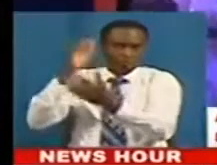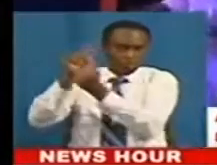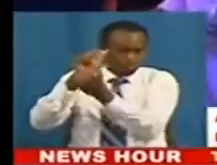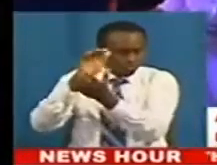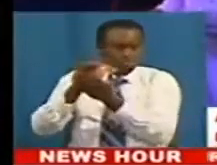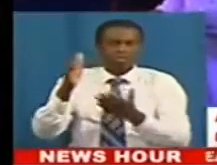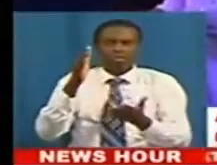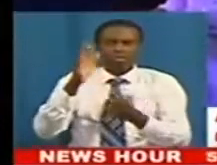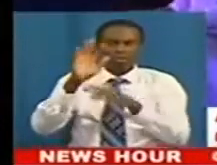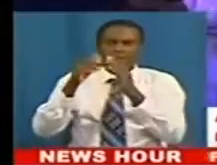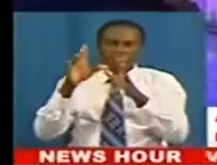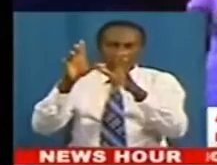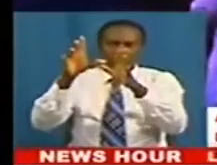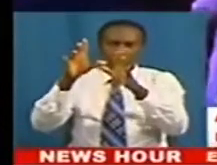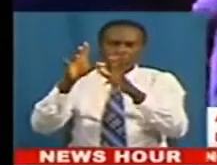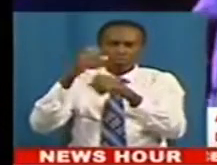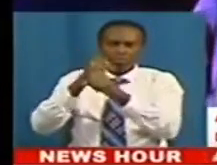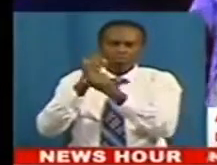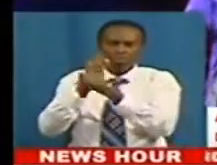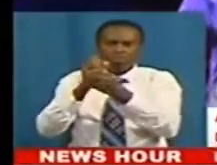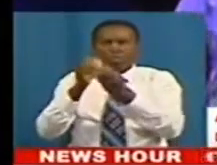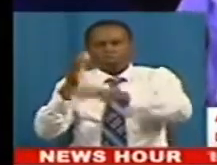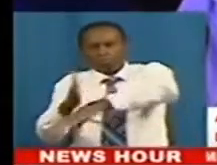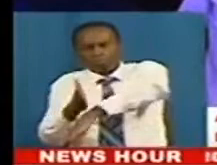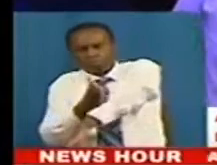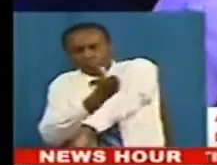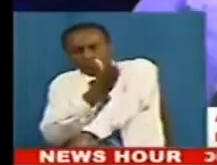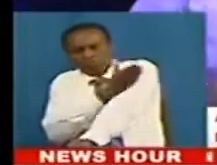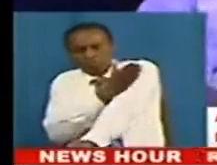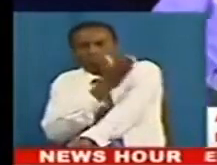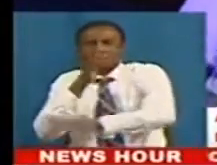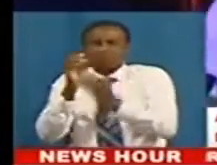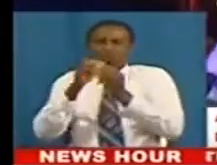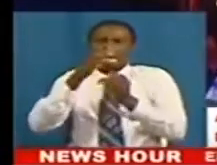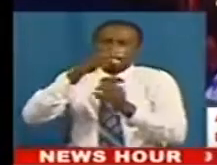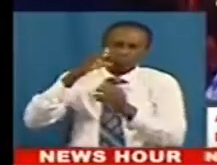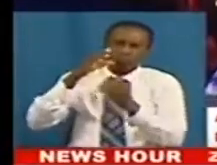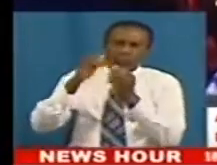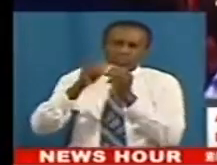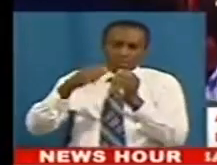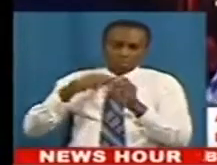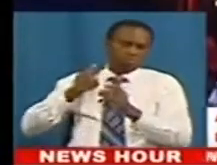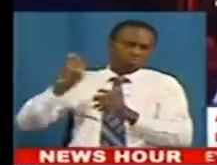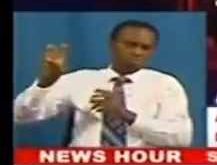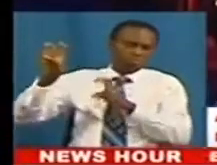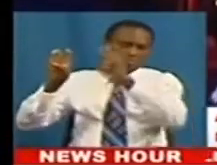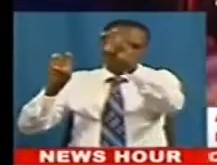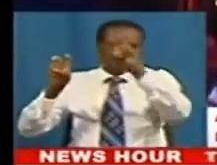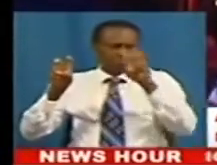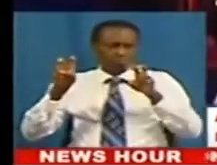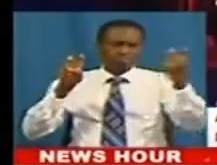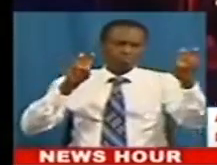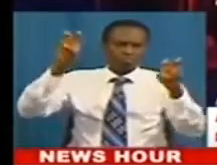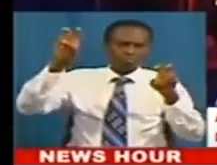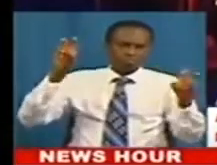Taking the case of the fall armyworm, just about a couple of weeks, I went around some part of southwestern Ghana to do some